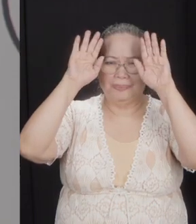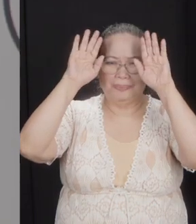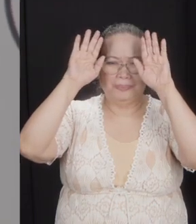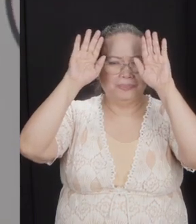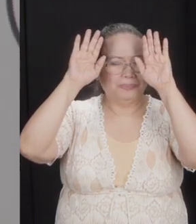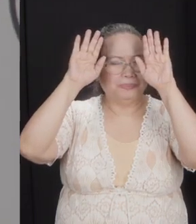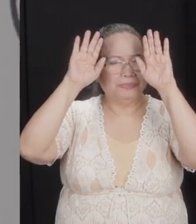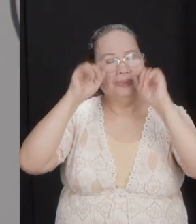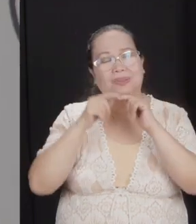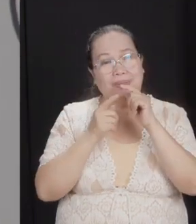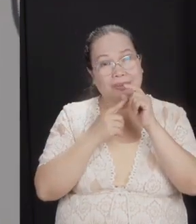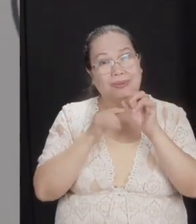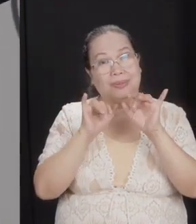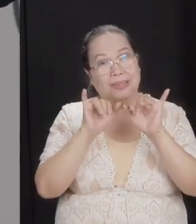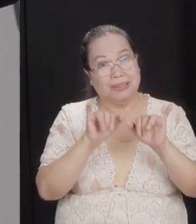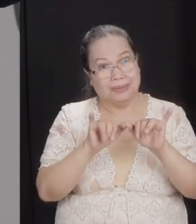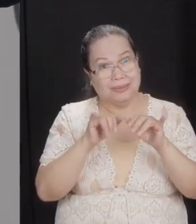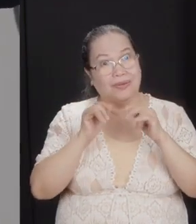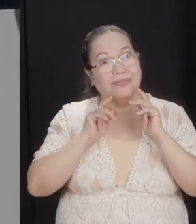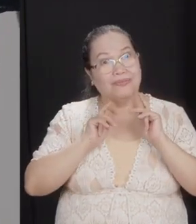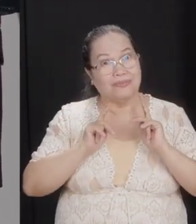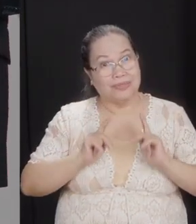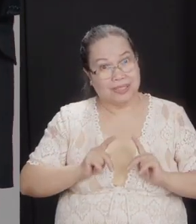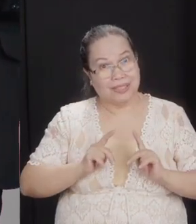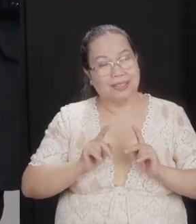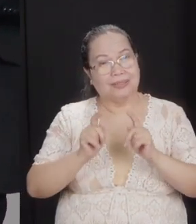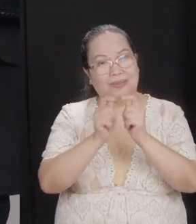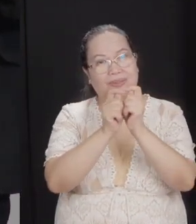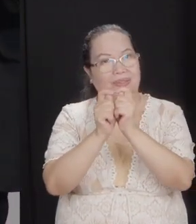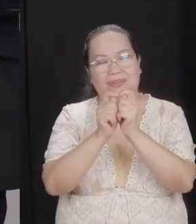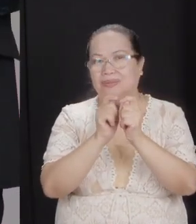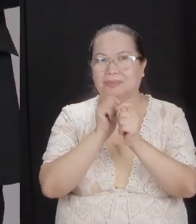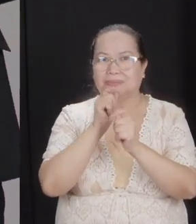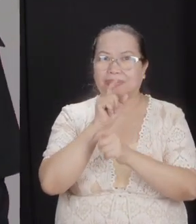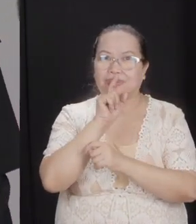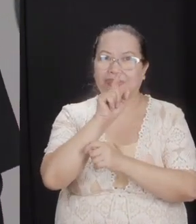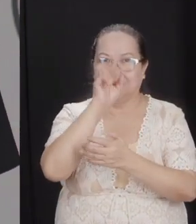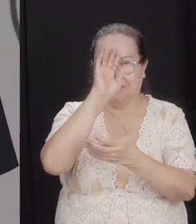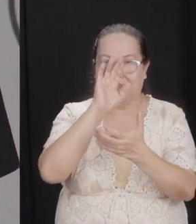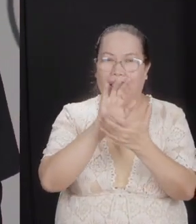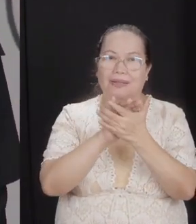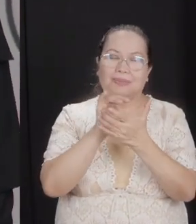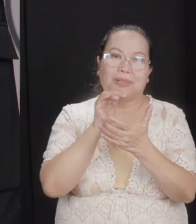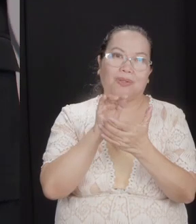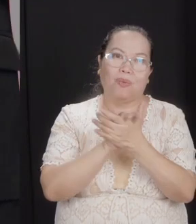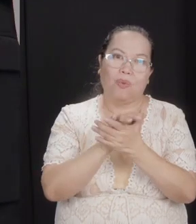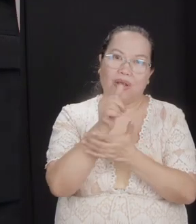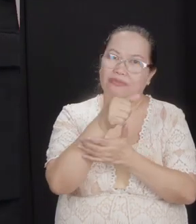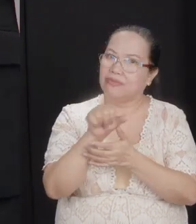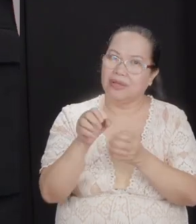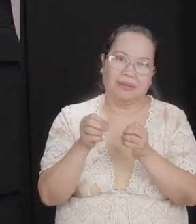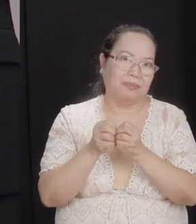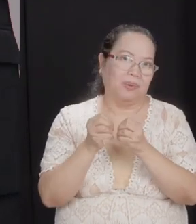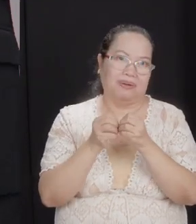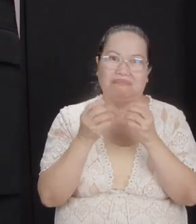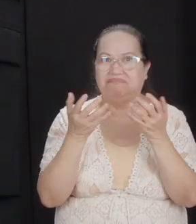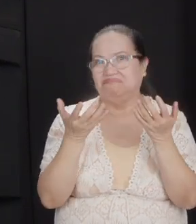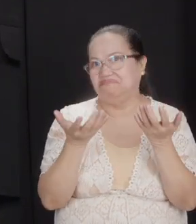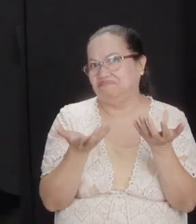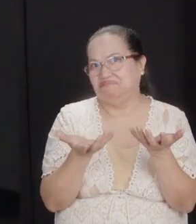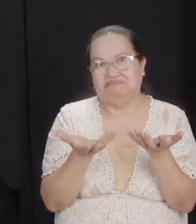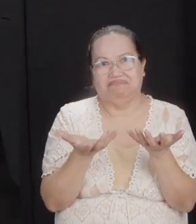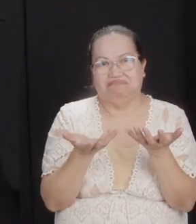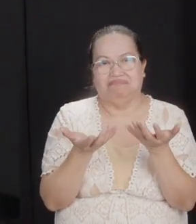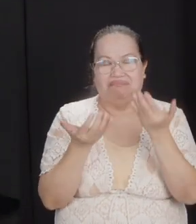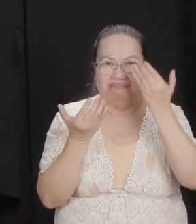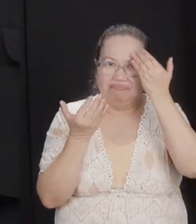So you stay there. You're physically together. But you're not really husband and wife at heart. You're saying, you don't